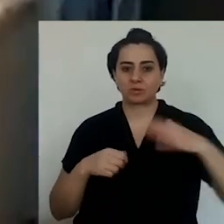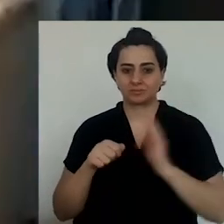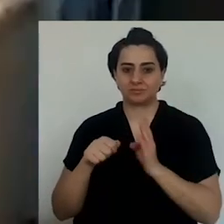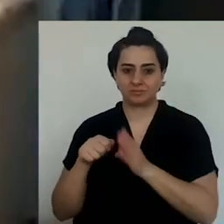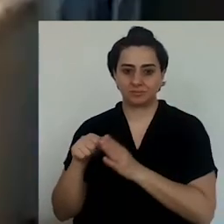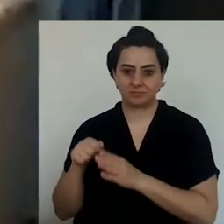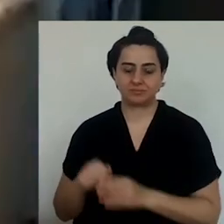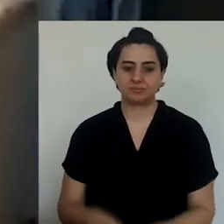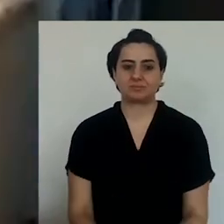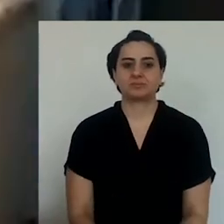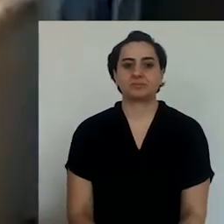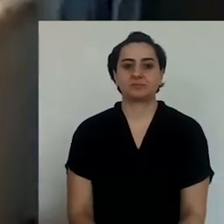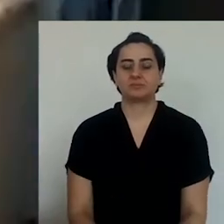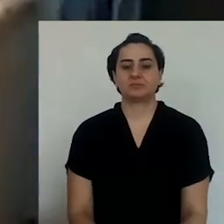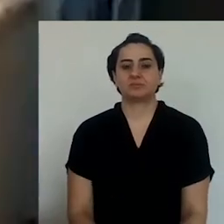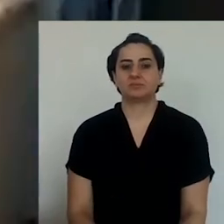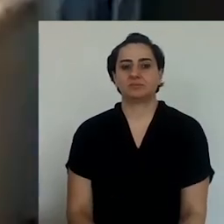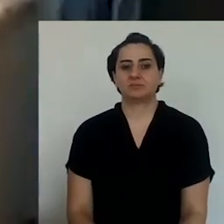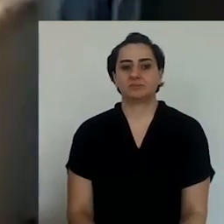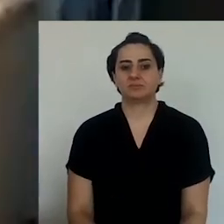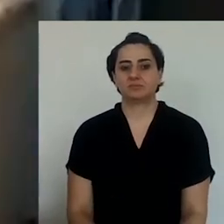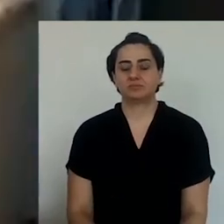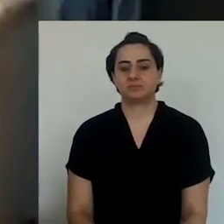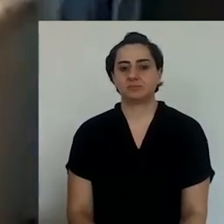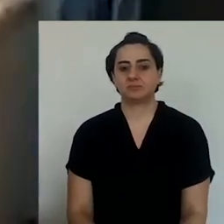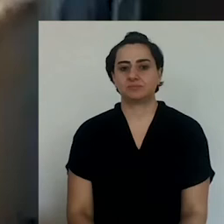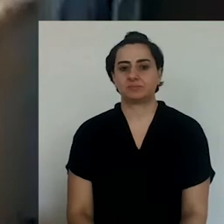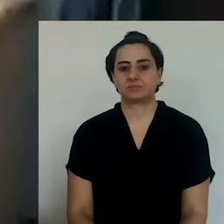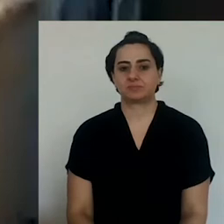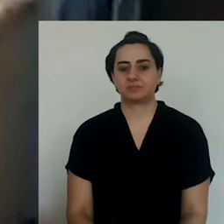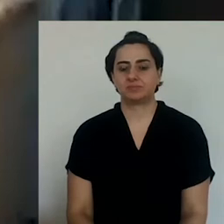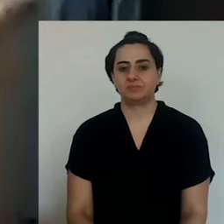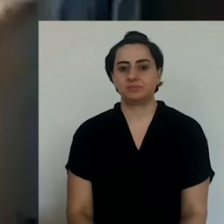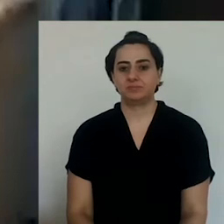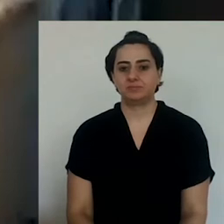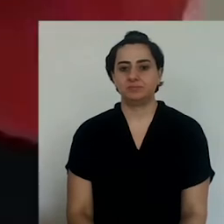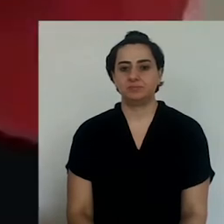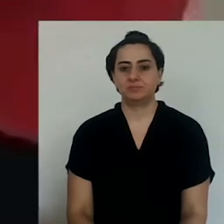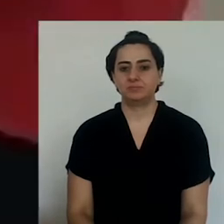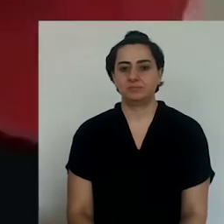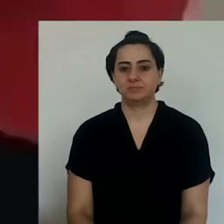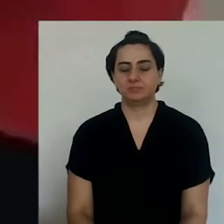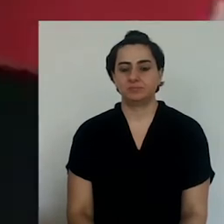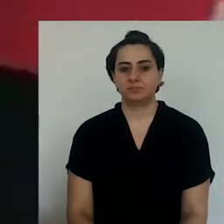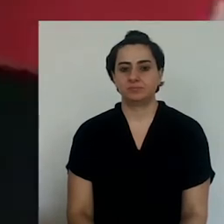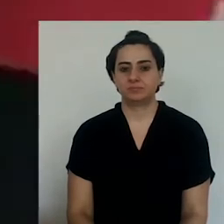I will chop a good amount of parsley.